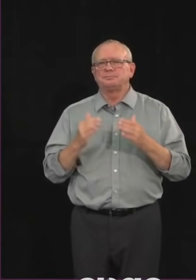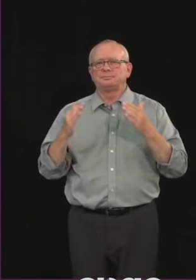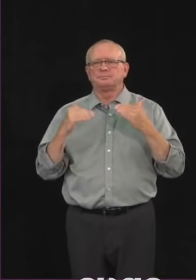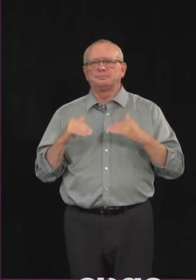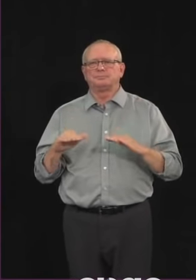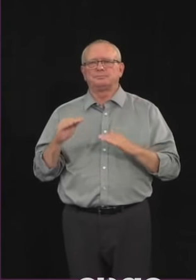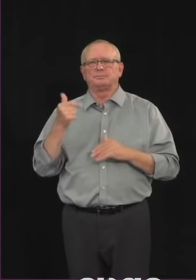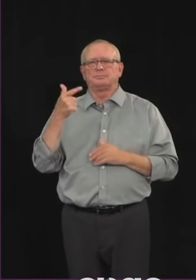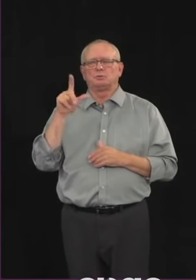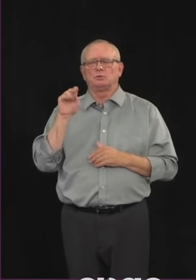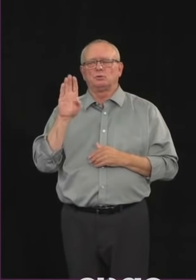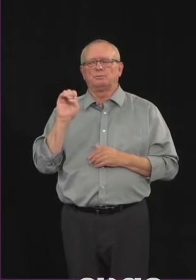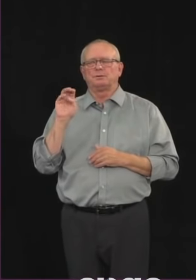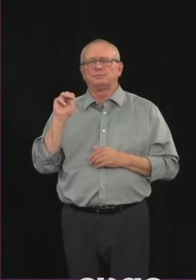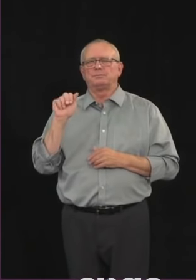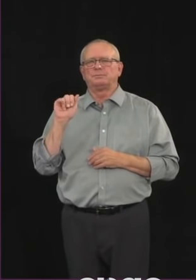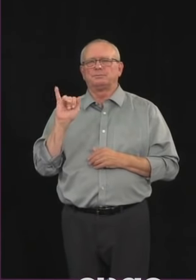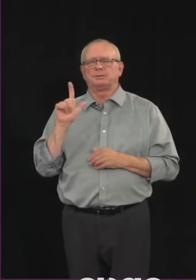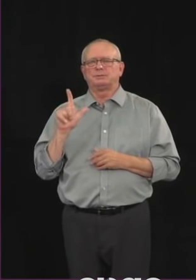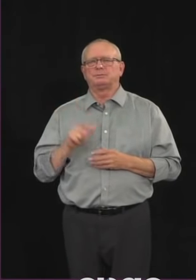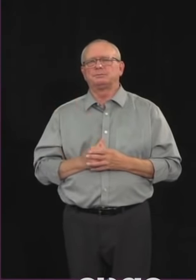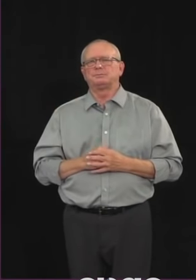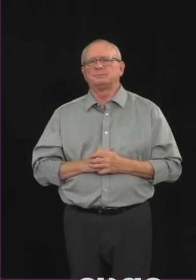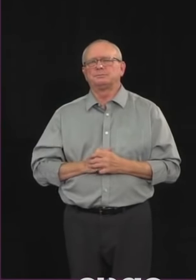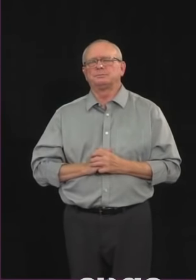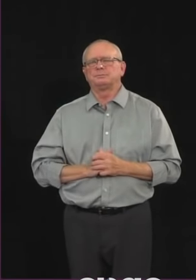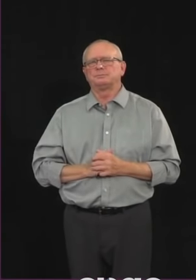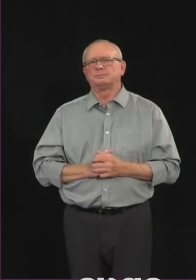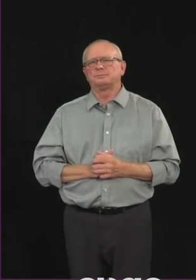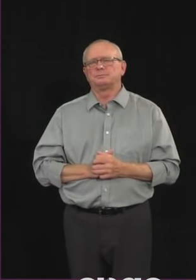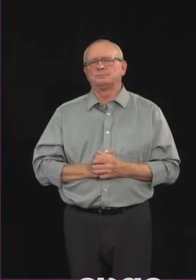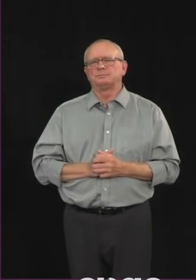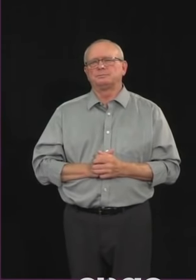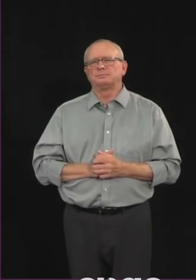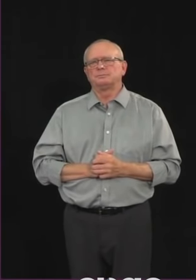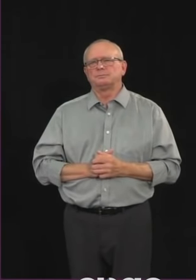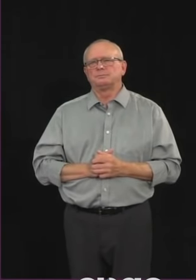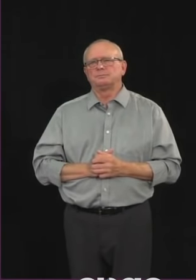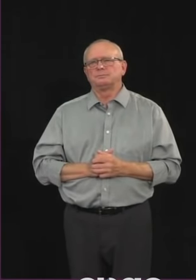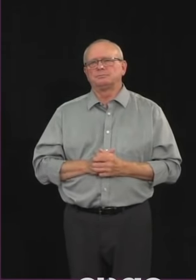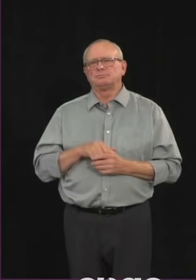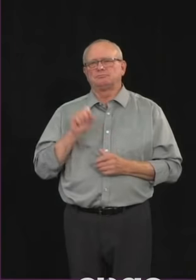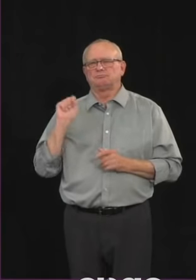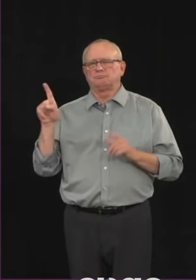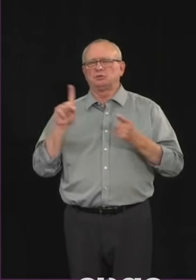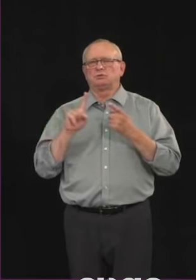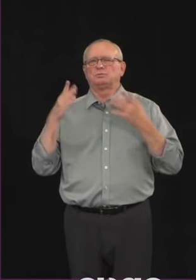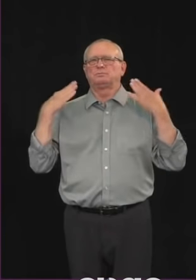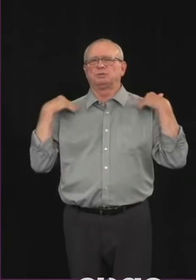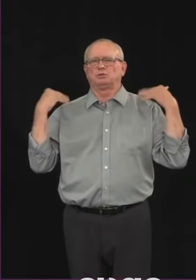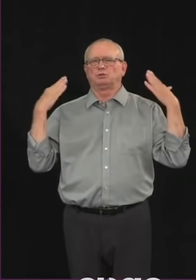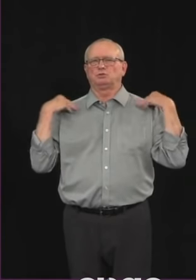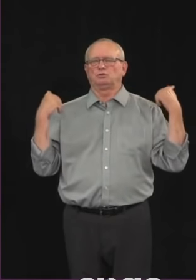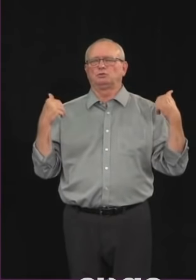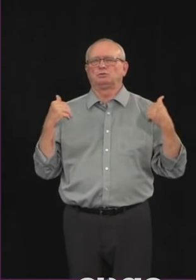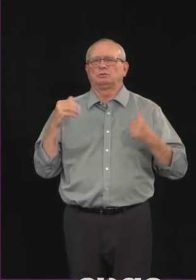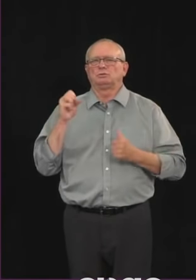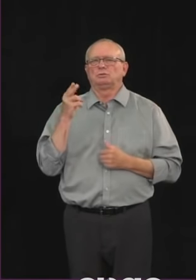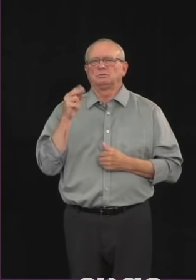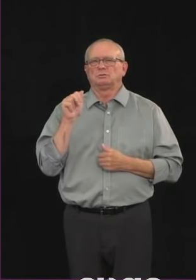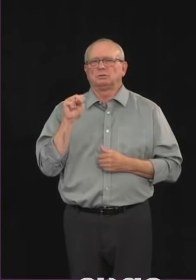hi thanks for taking my question um this is for minister shandro i'm wondering um who